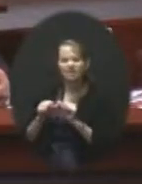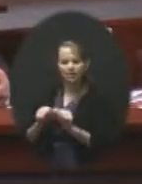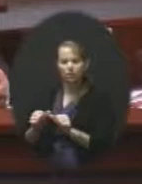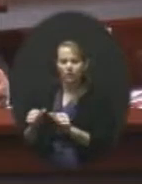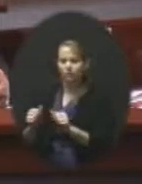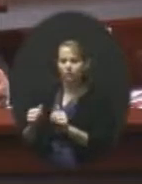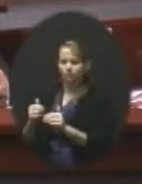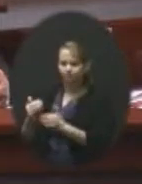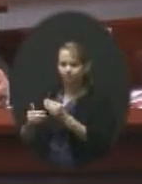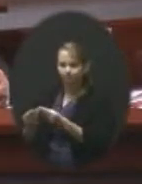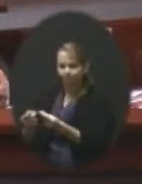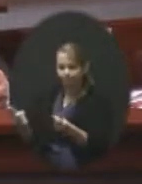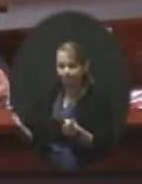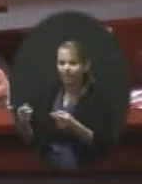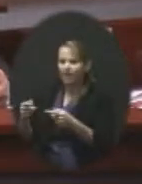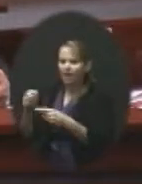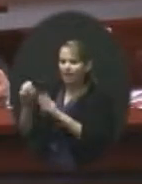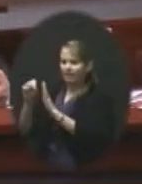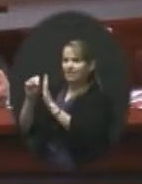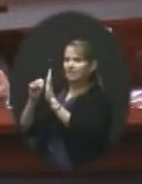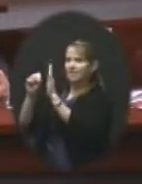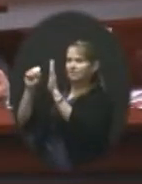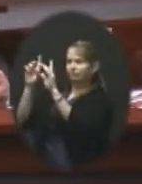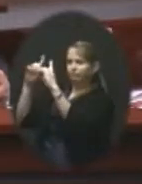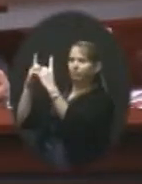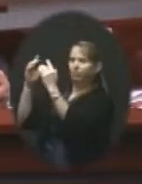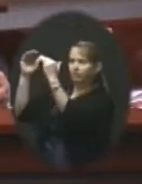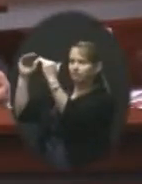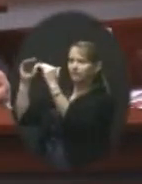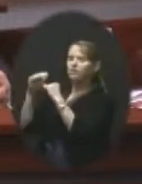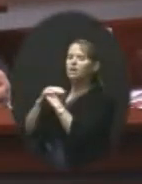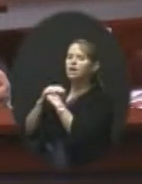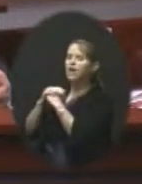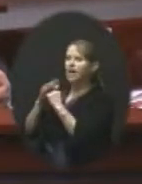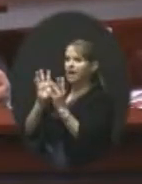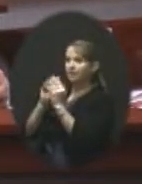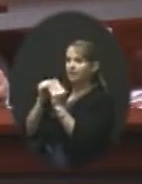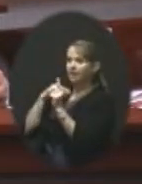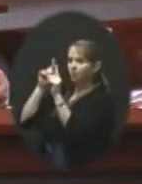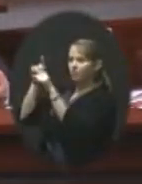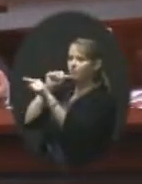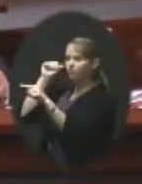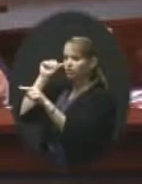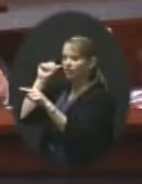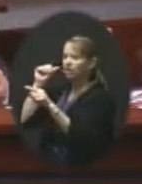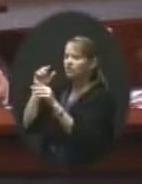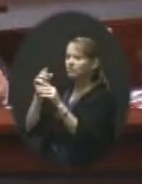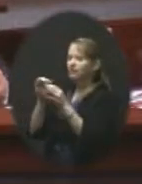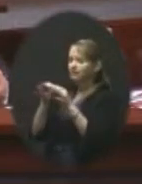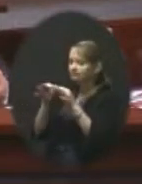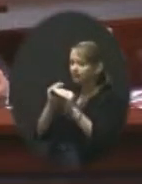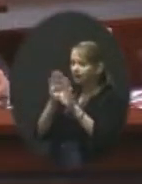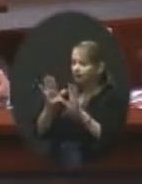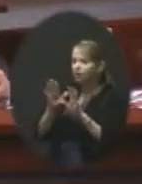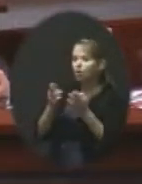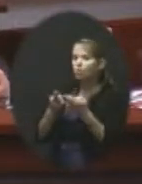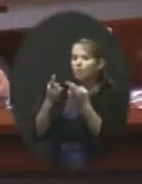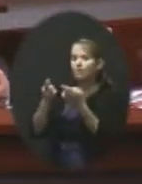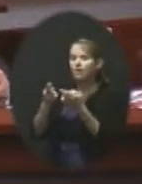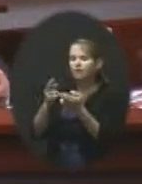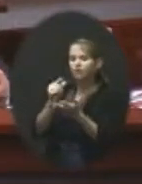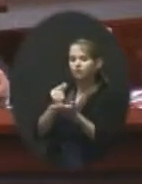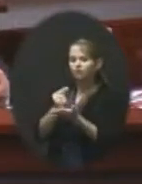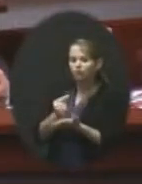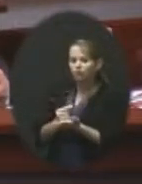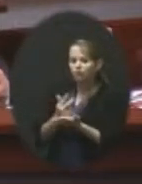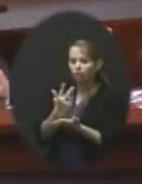State Department and in a meeting that I was at yesterday. A little bit of clarification that the recommendation to the State Board for grades three through eight is going to